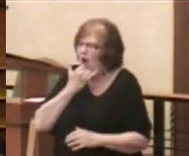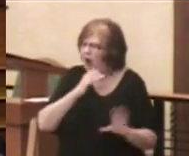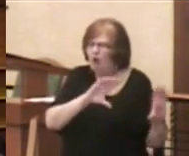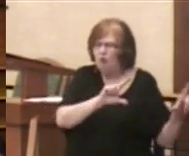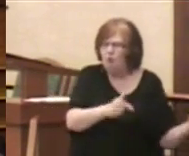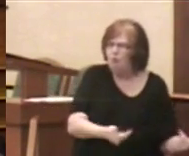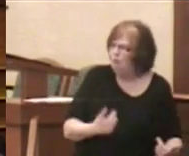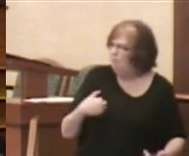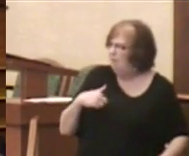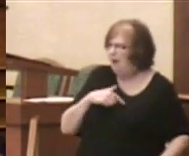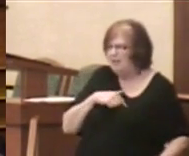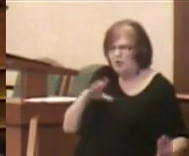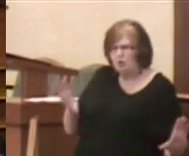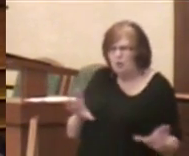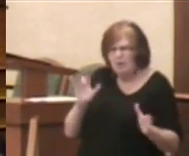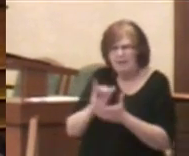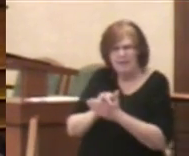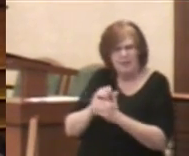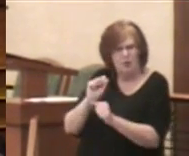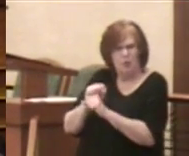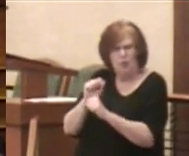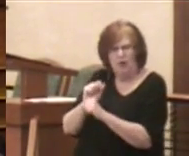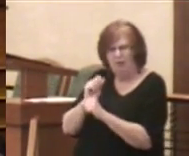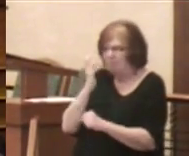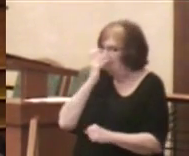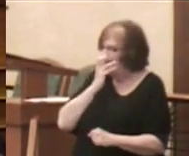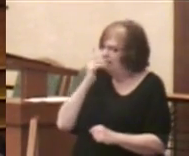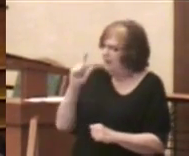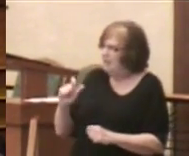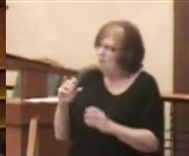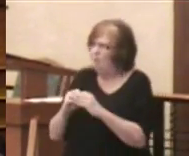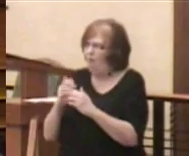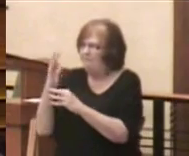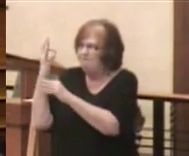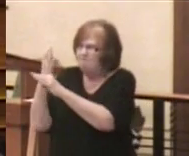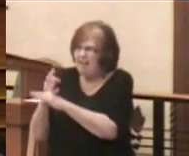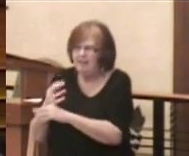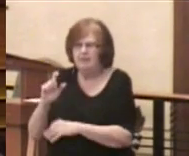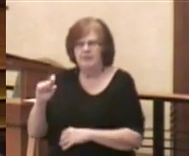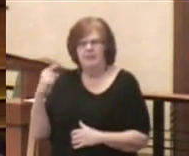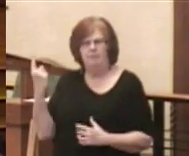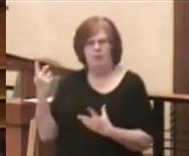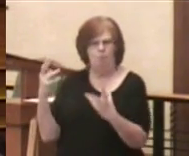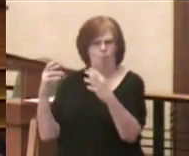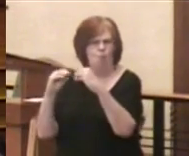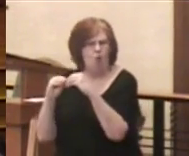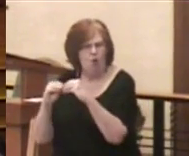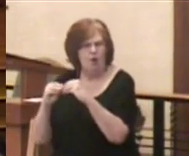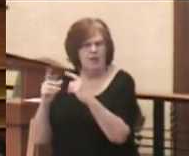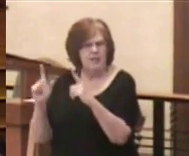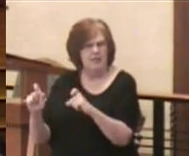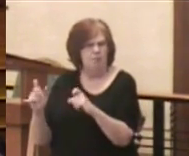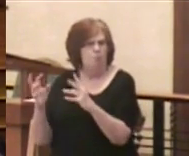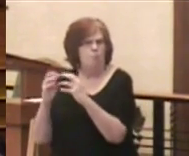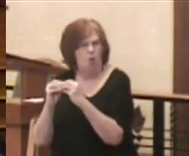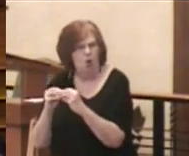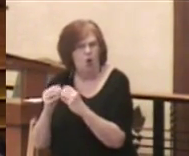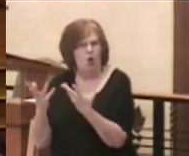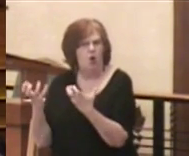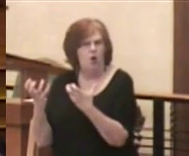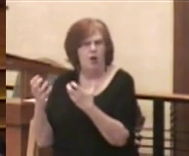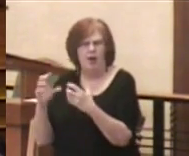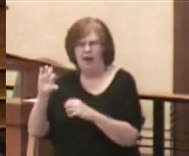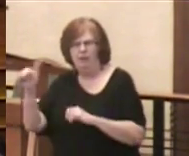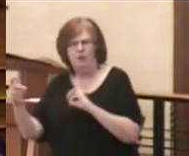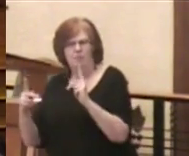here and if we're going to do this work, boy, we need a little more faith. We need something more. Maybe someone else has more faith than